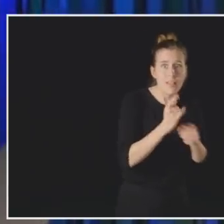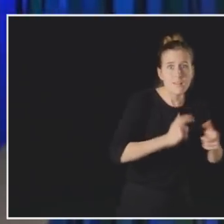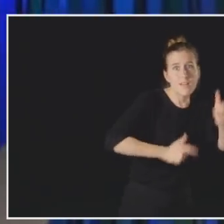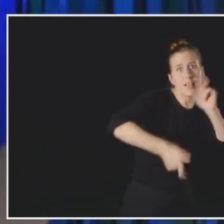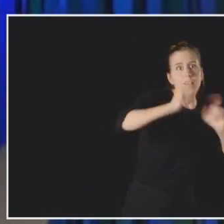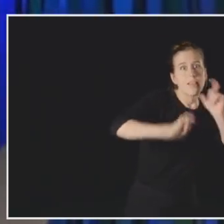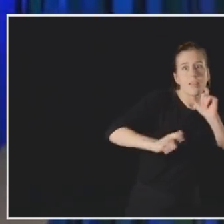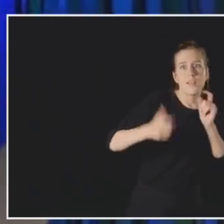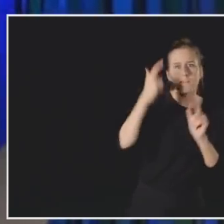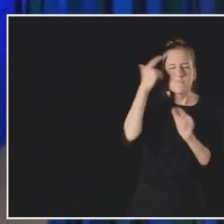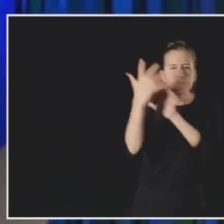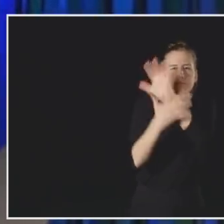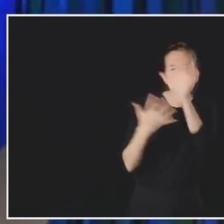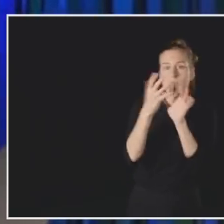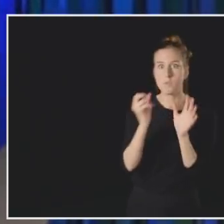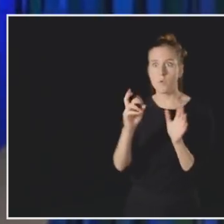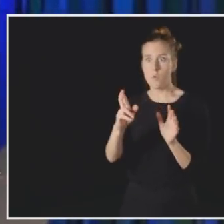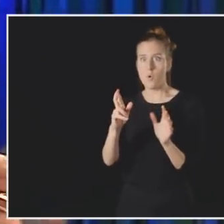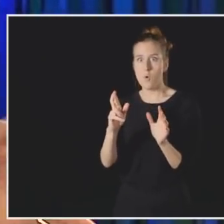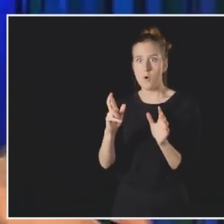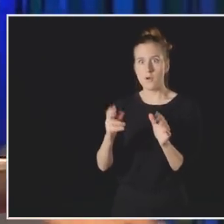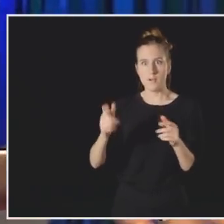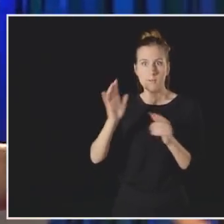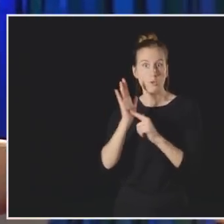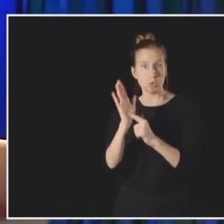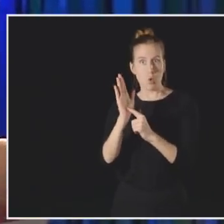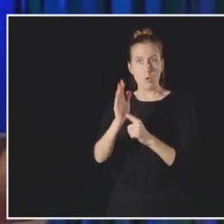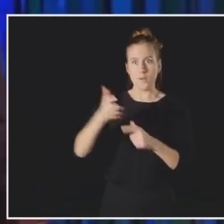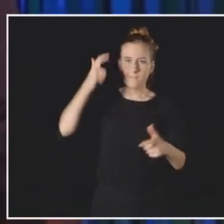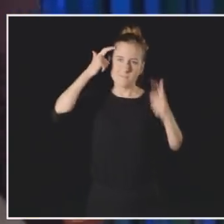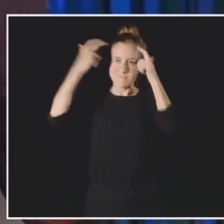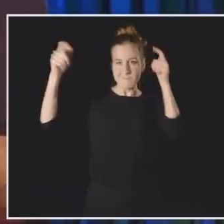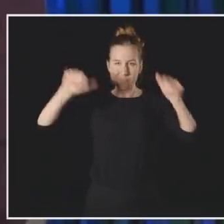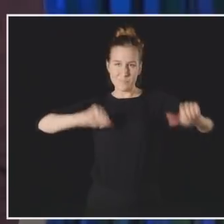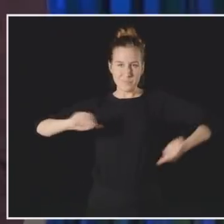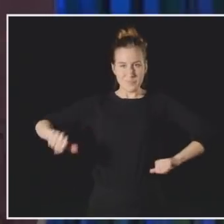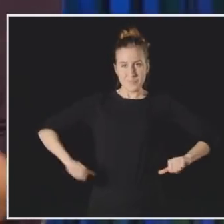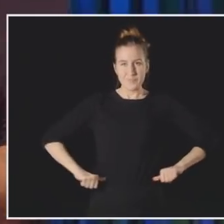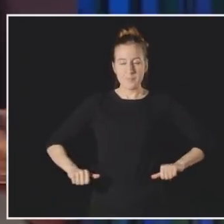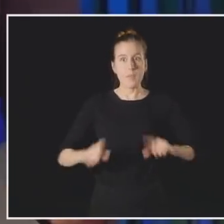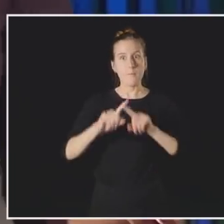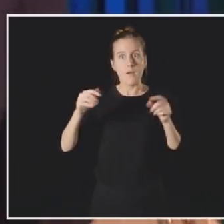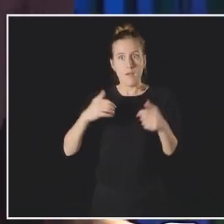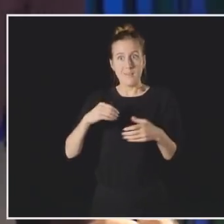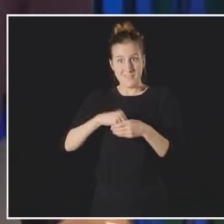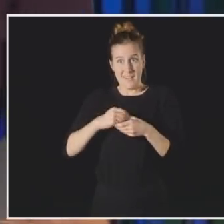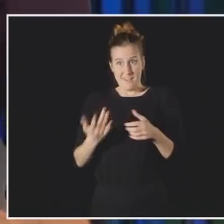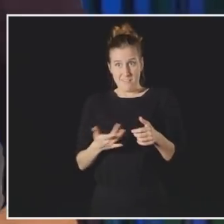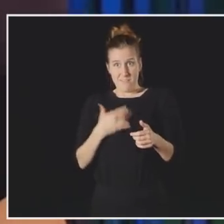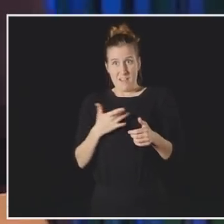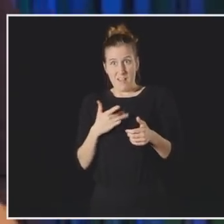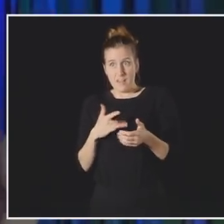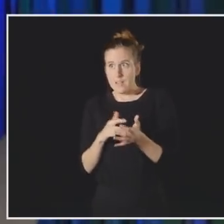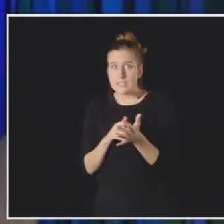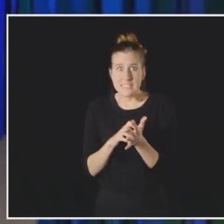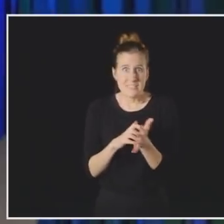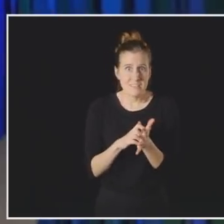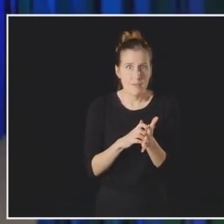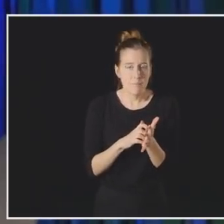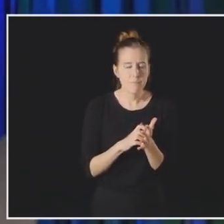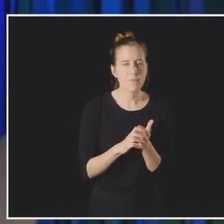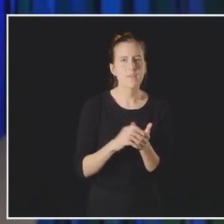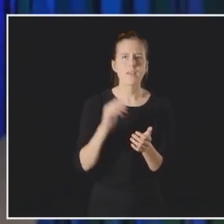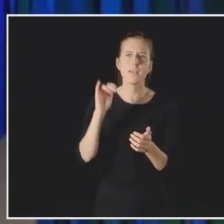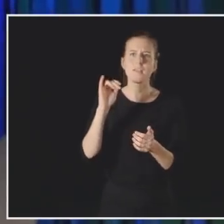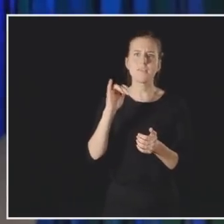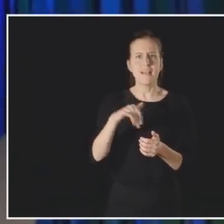lubricants such as alcohol or create this facade of who we are through texting and social media. This